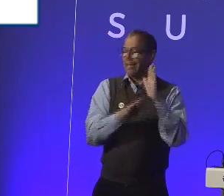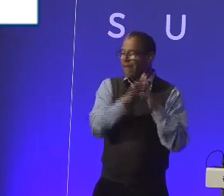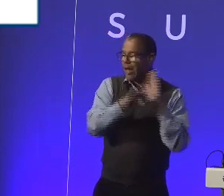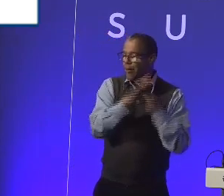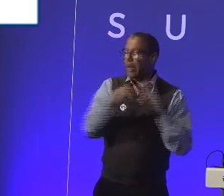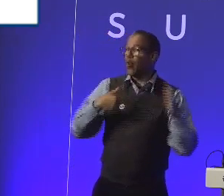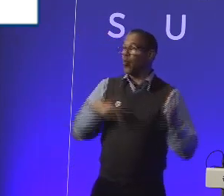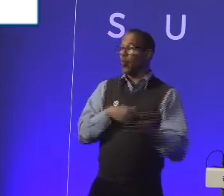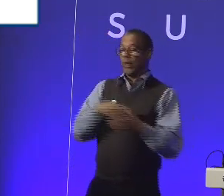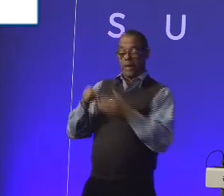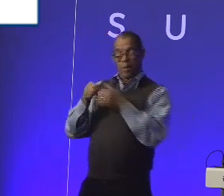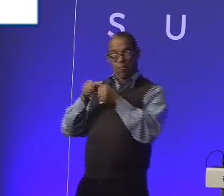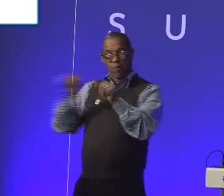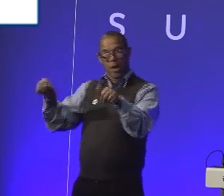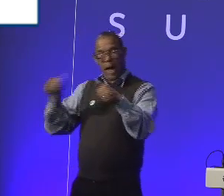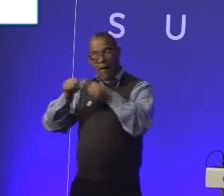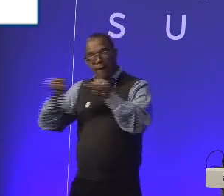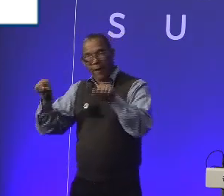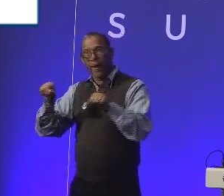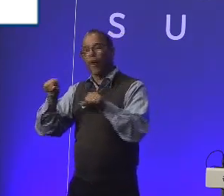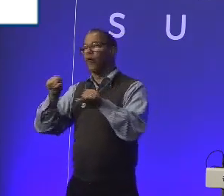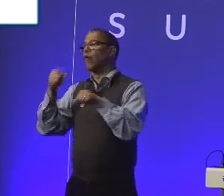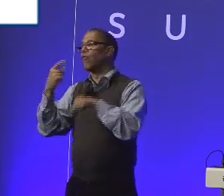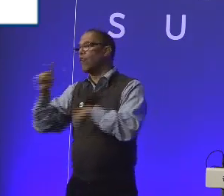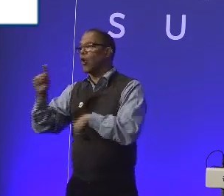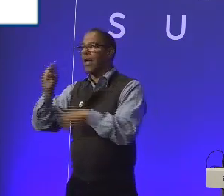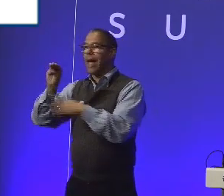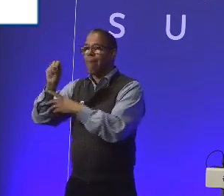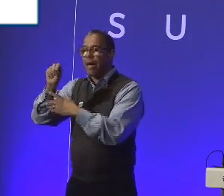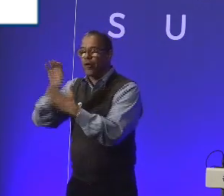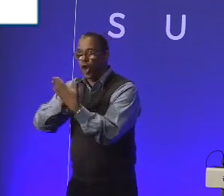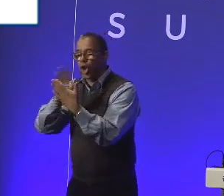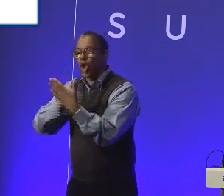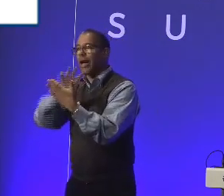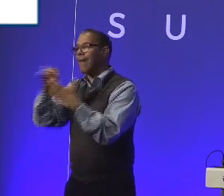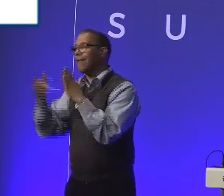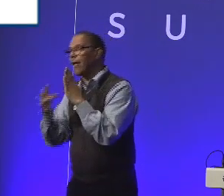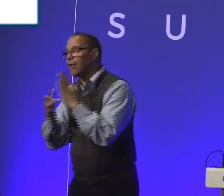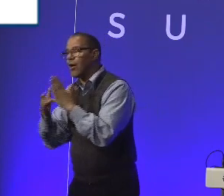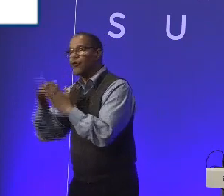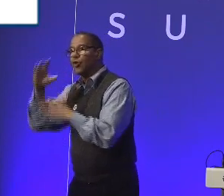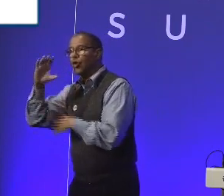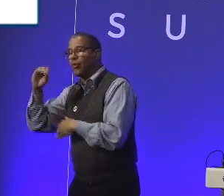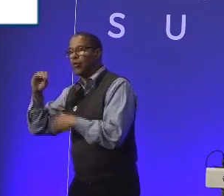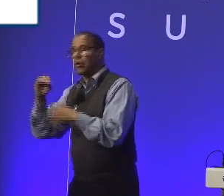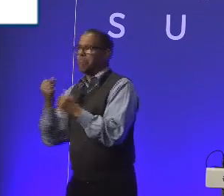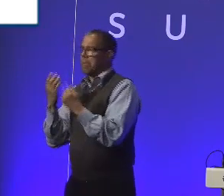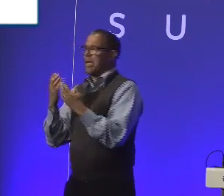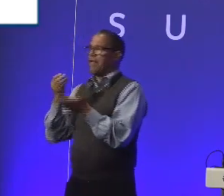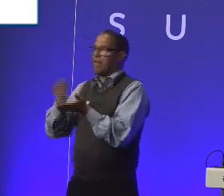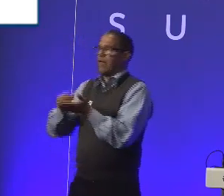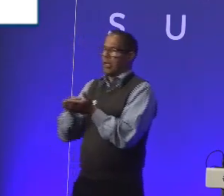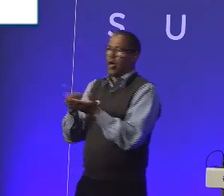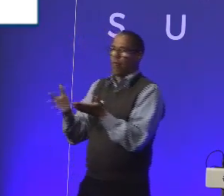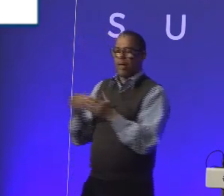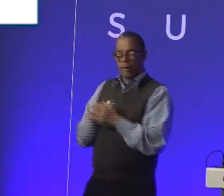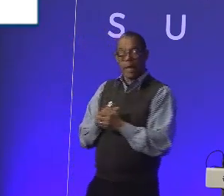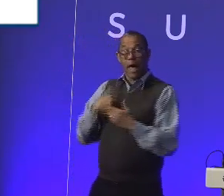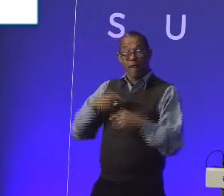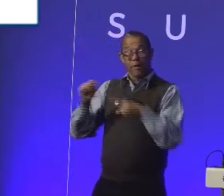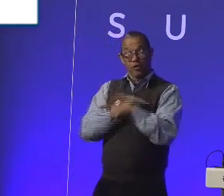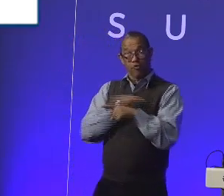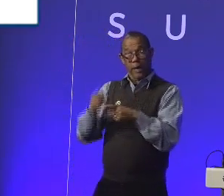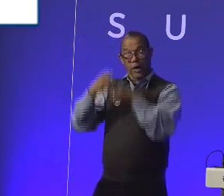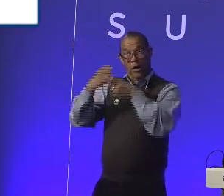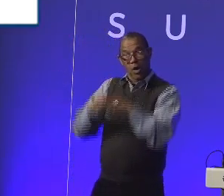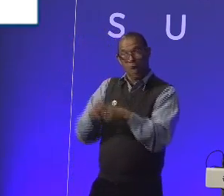platforms for teachers and MS learn for the technology community. But many of us don't find it. Yeah, there's a training course out there called accessibility